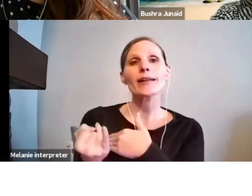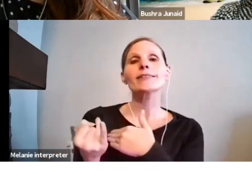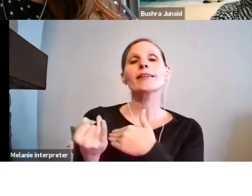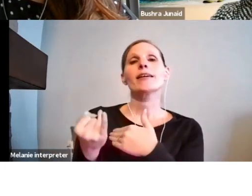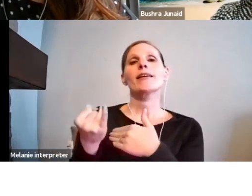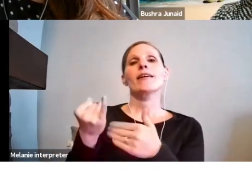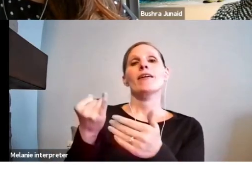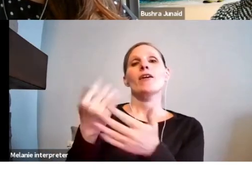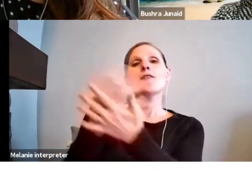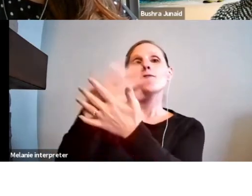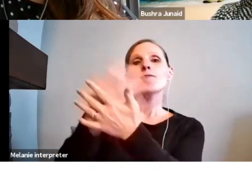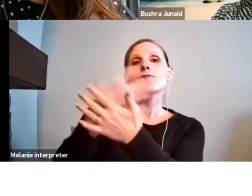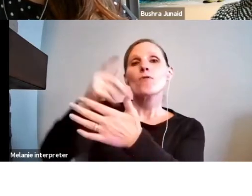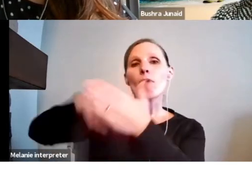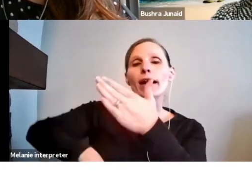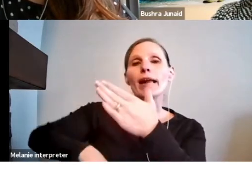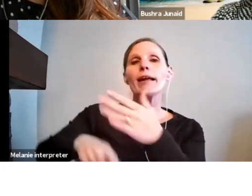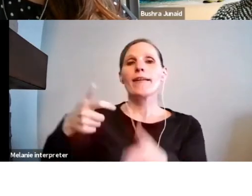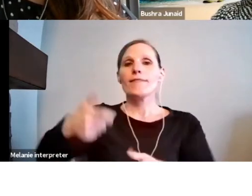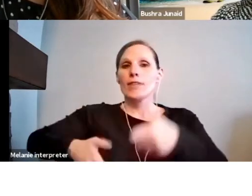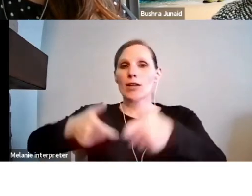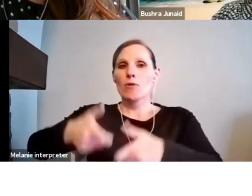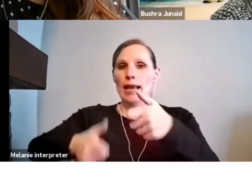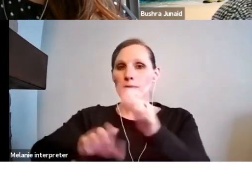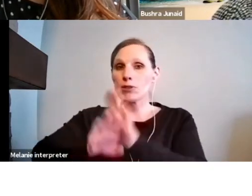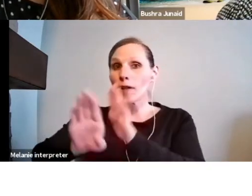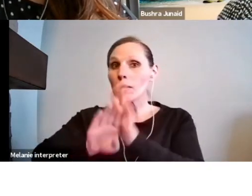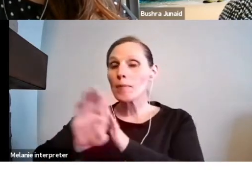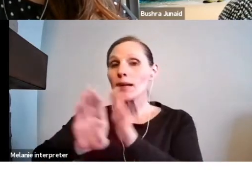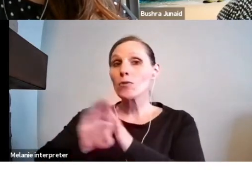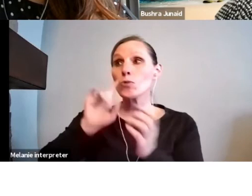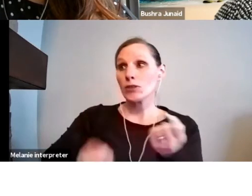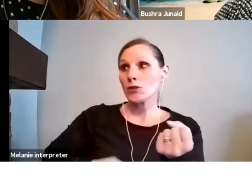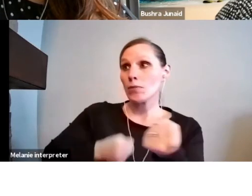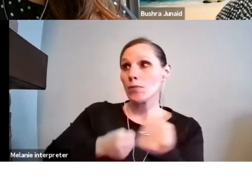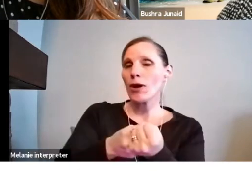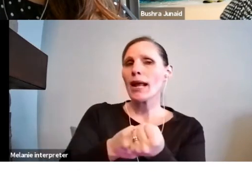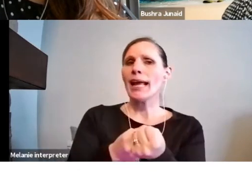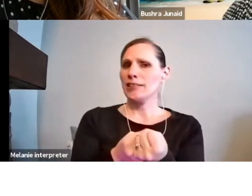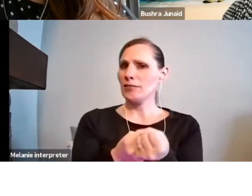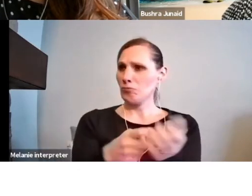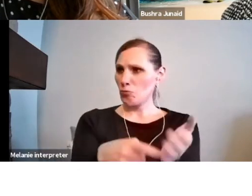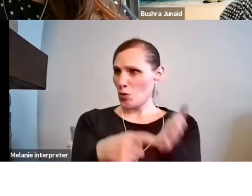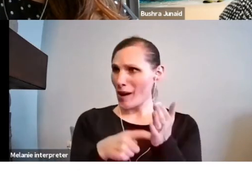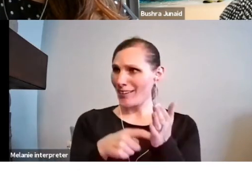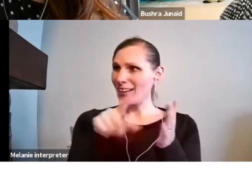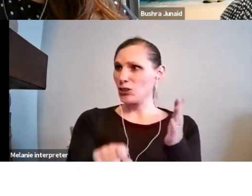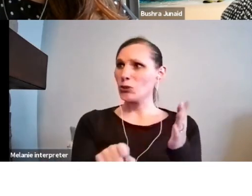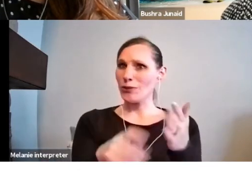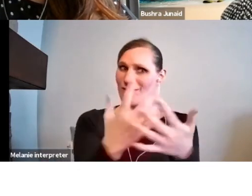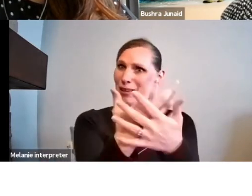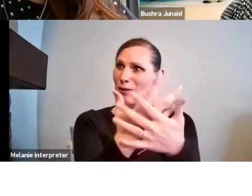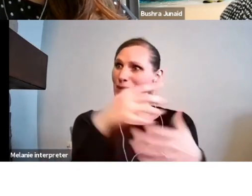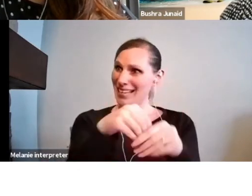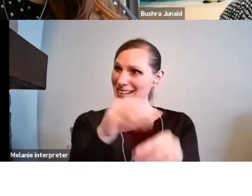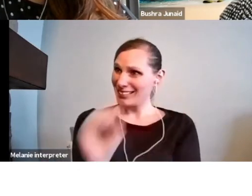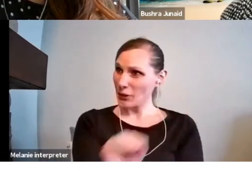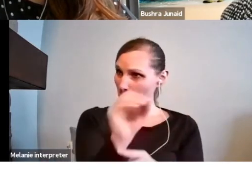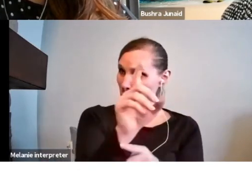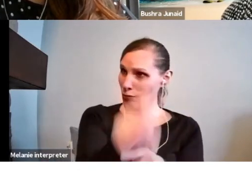fund video game development? And do I have to film in Ontario? Can you talk about, I know that this is a very program